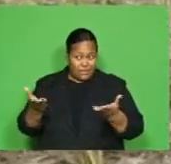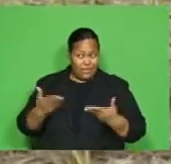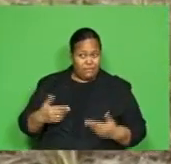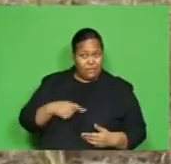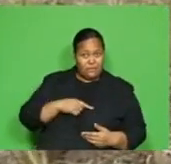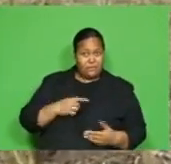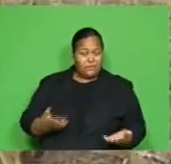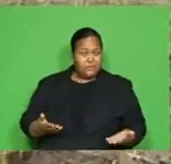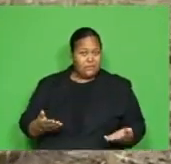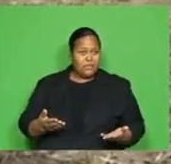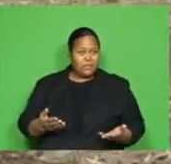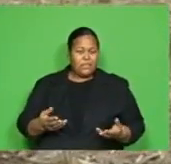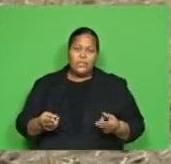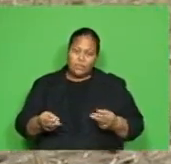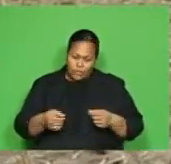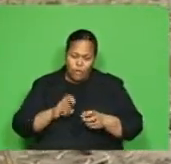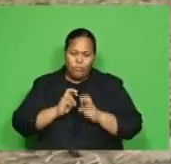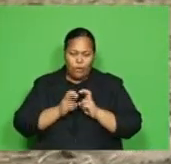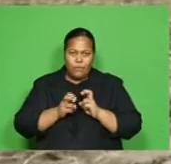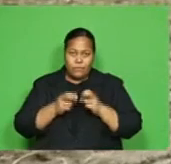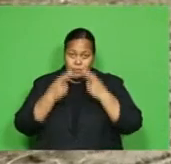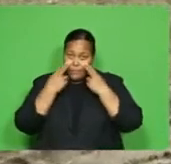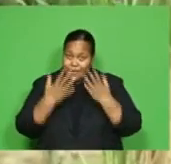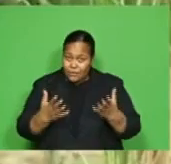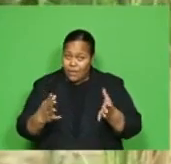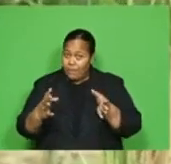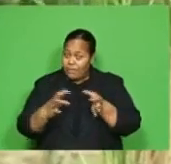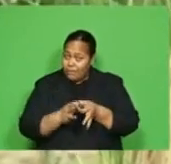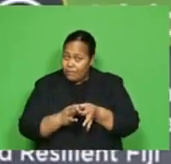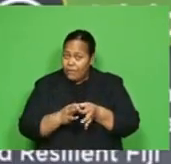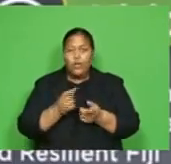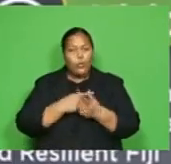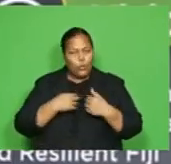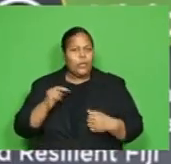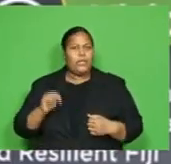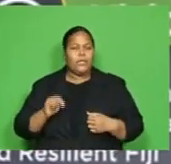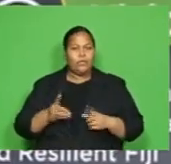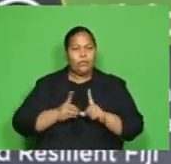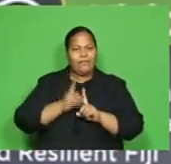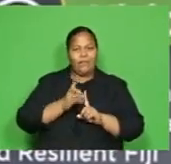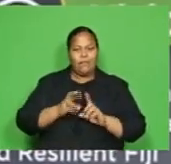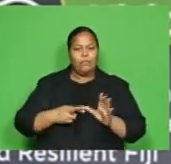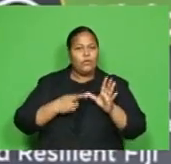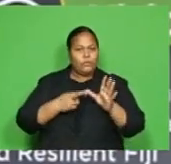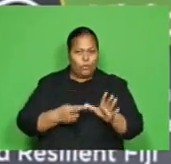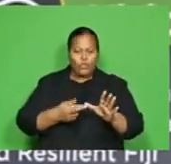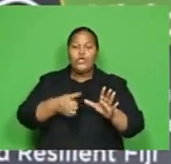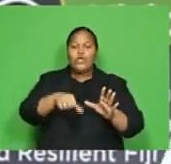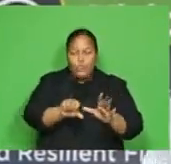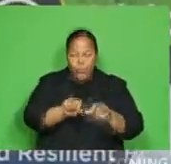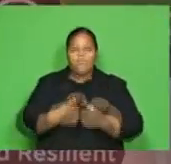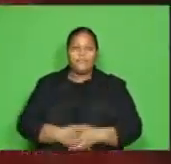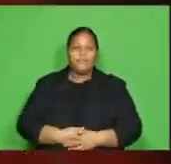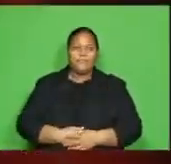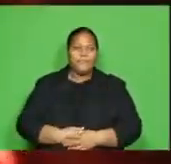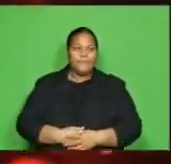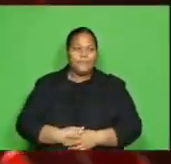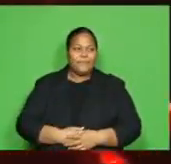nature, problems contributed by nature, we need to develop a response using nature as the solution.